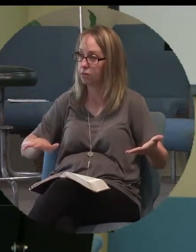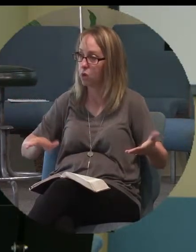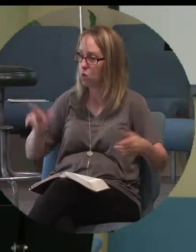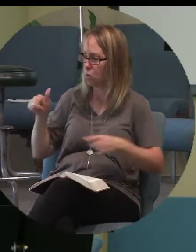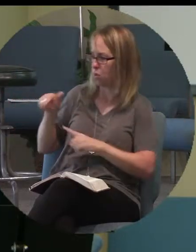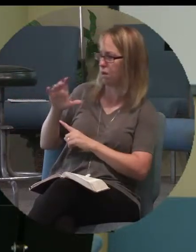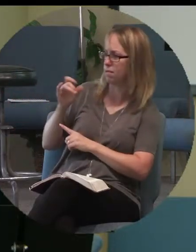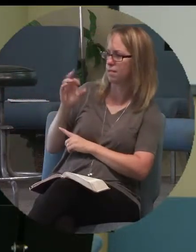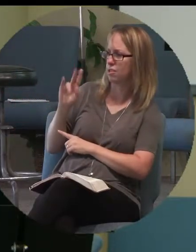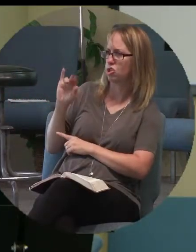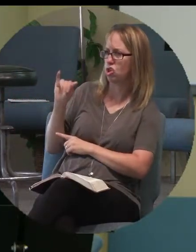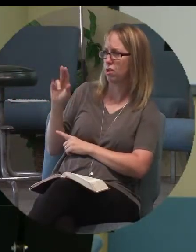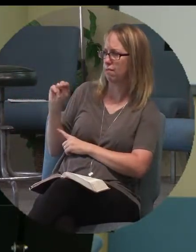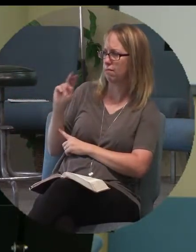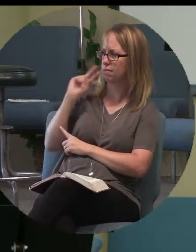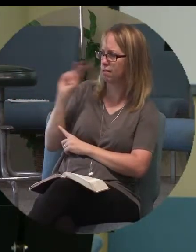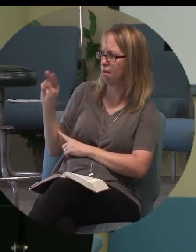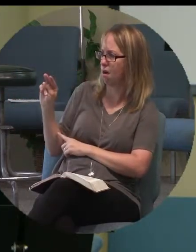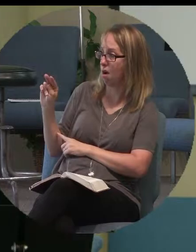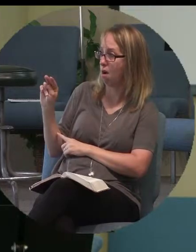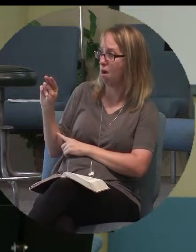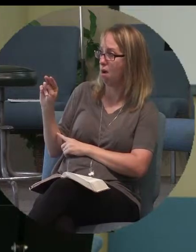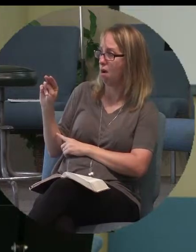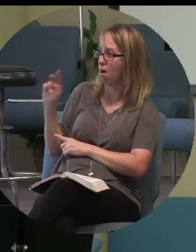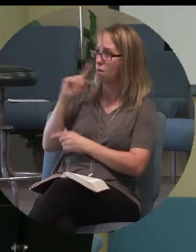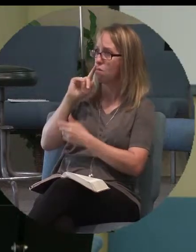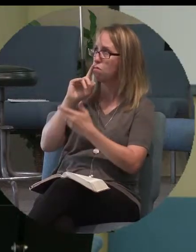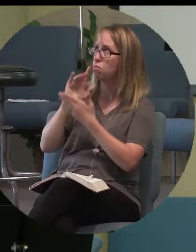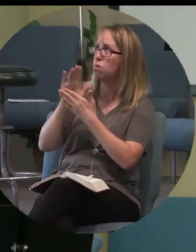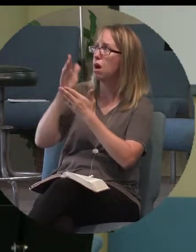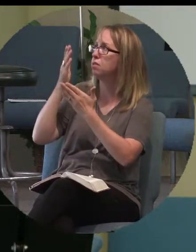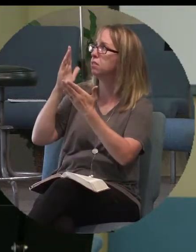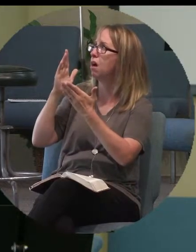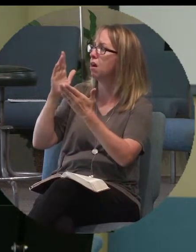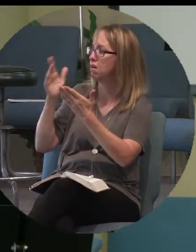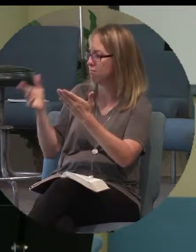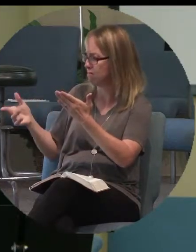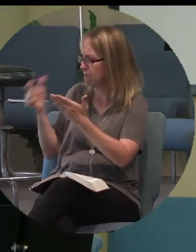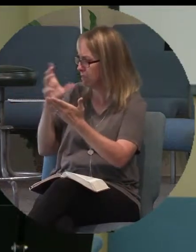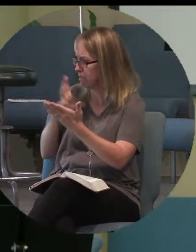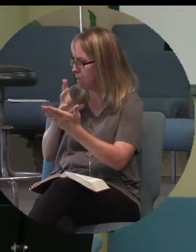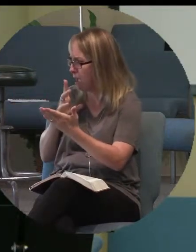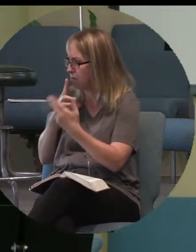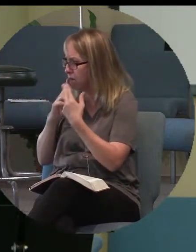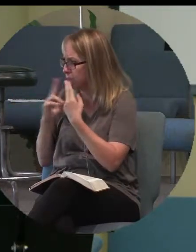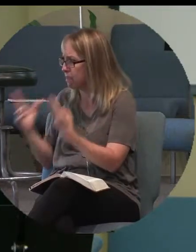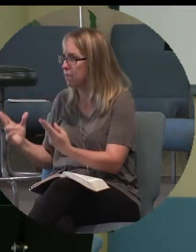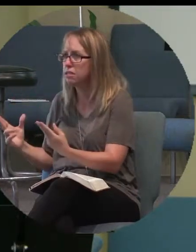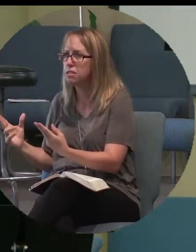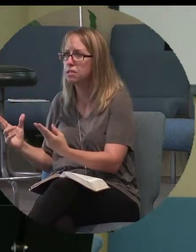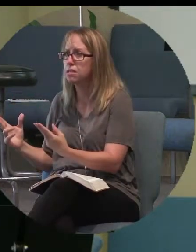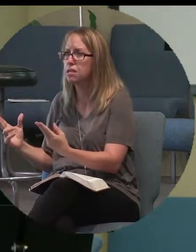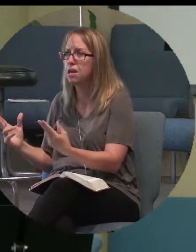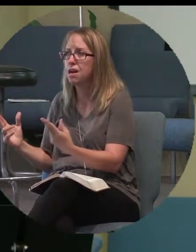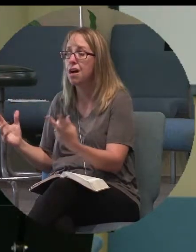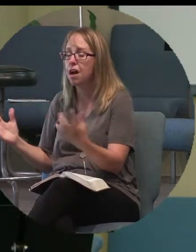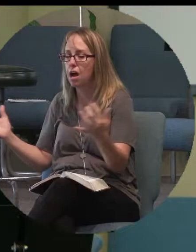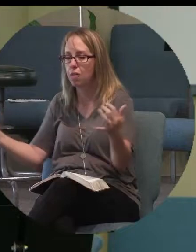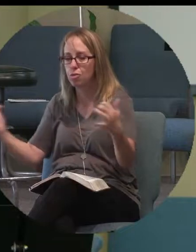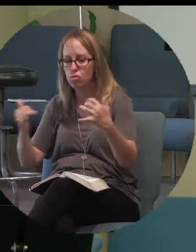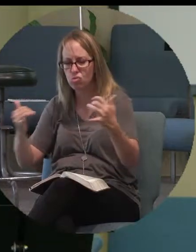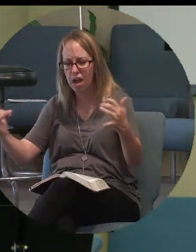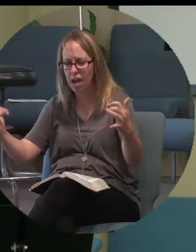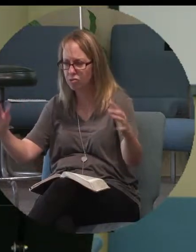he began praising God, saying, Certainly this man was innocent. And all the crowds who came together for the spectacle,